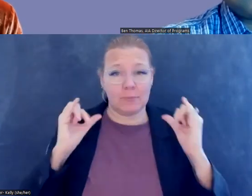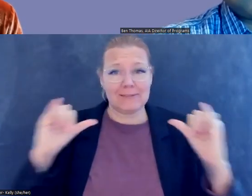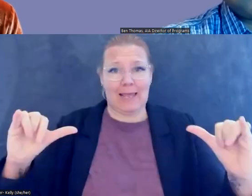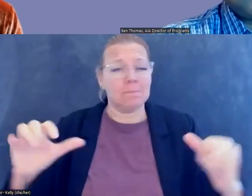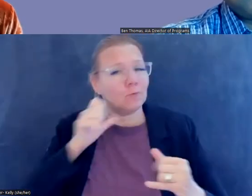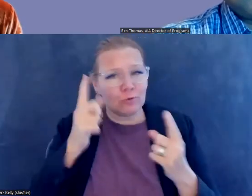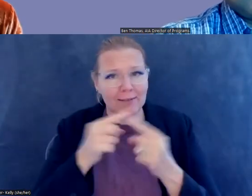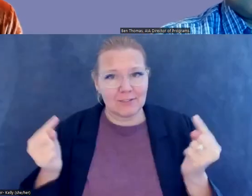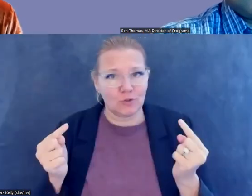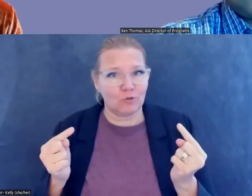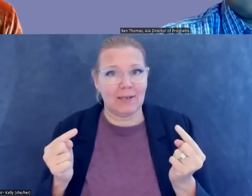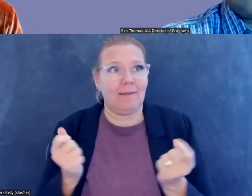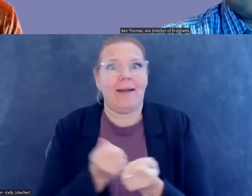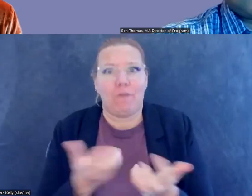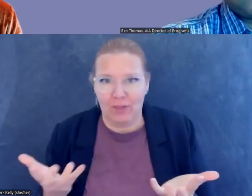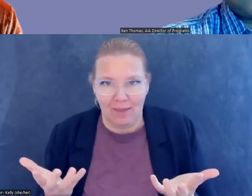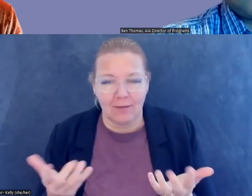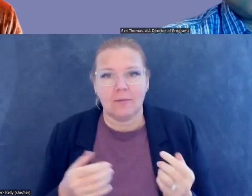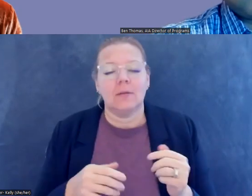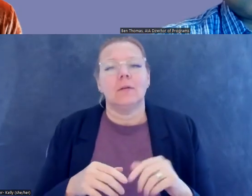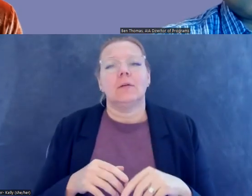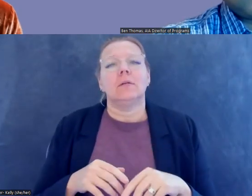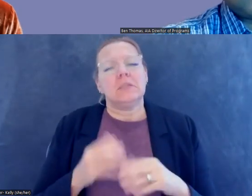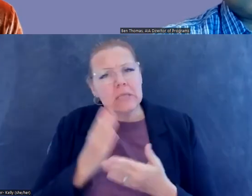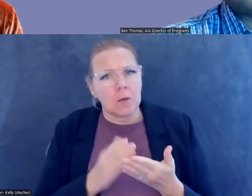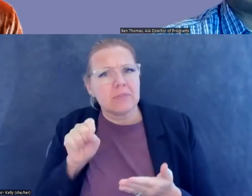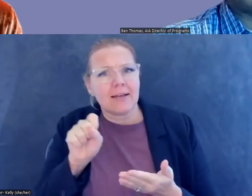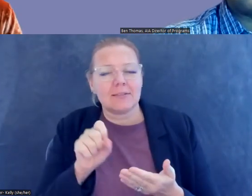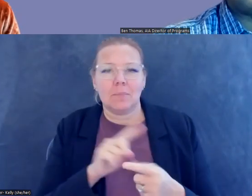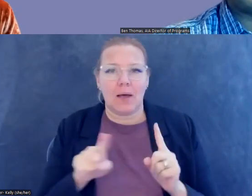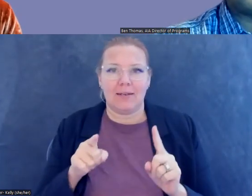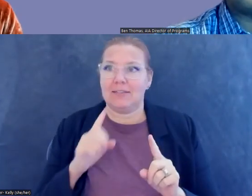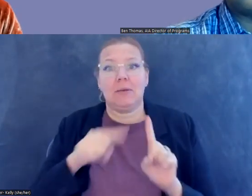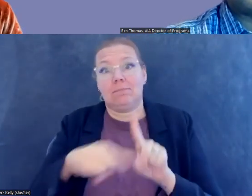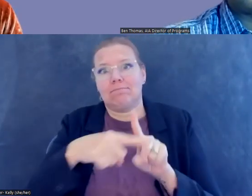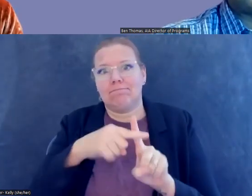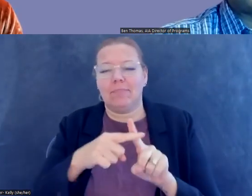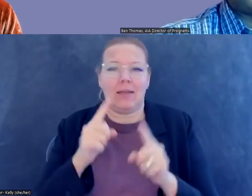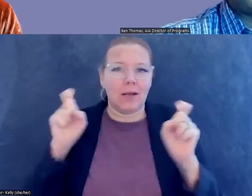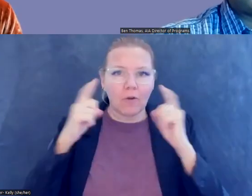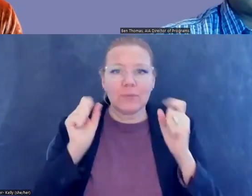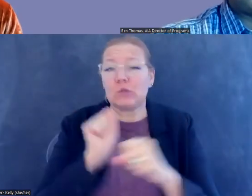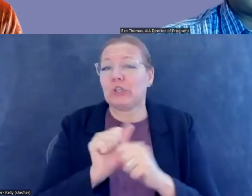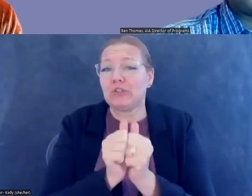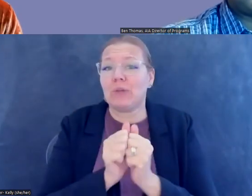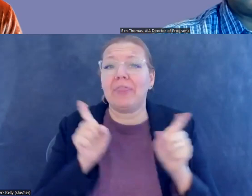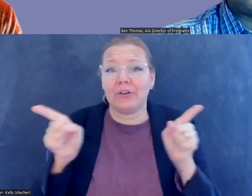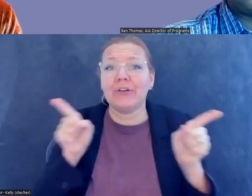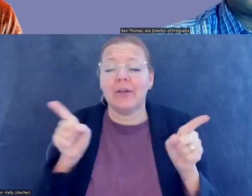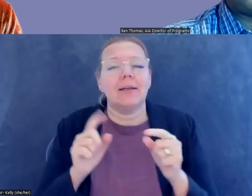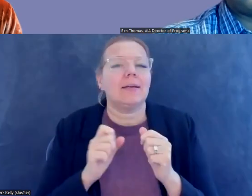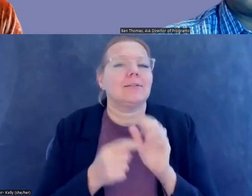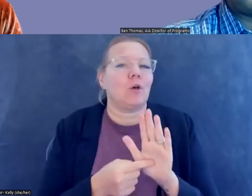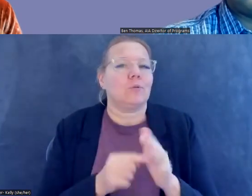relationship, but this has been a bright spot and our governments are working very well together. And when you're talking about things like, I think it shows the power of